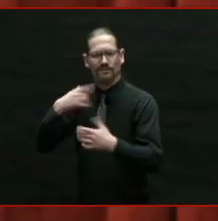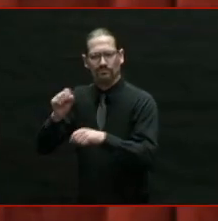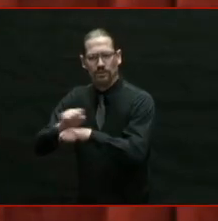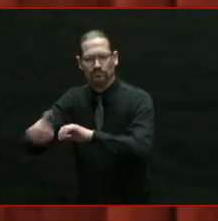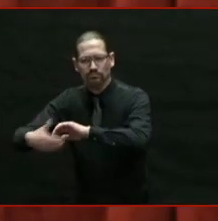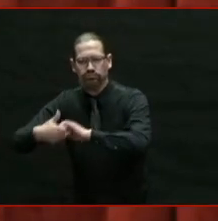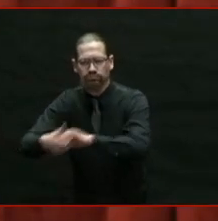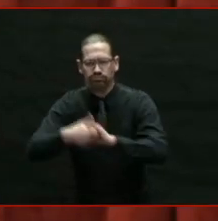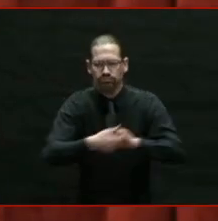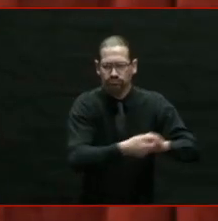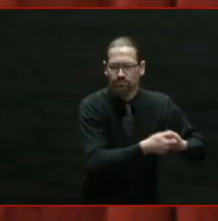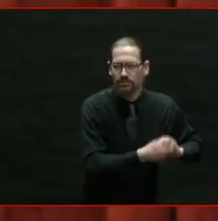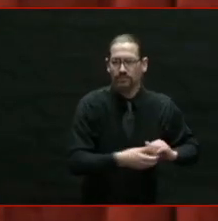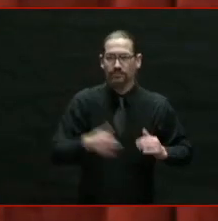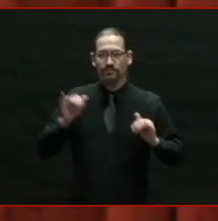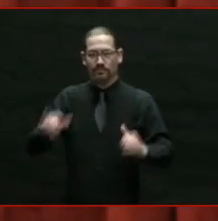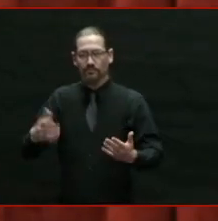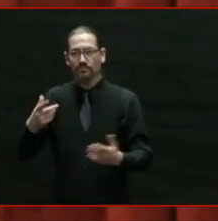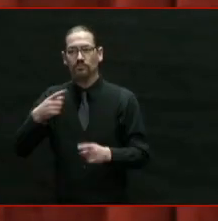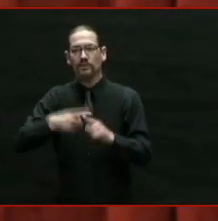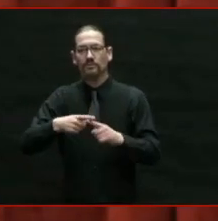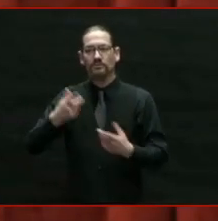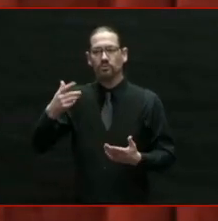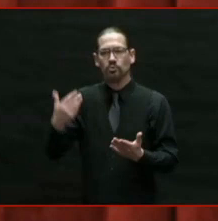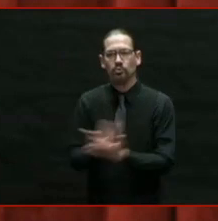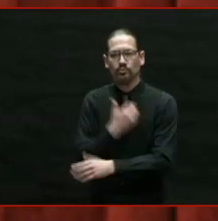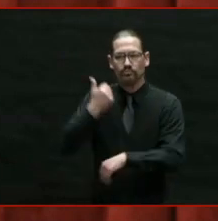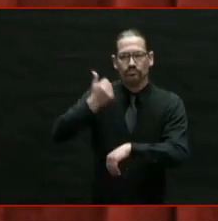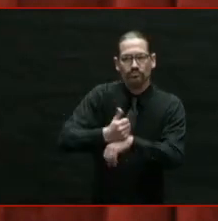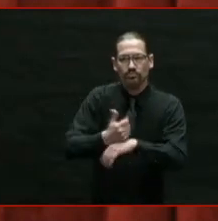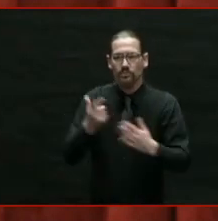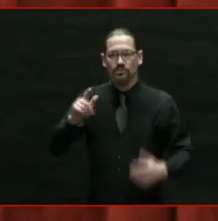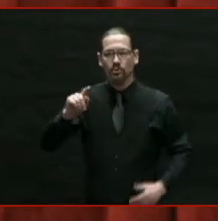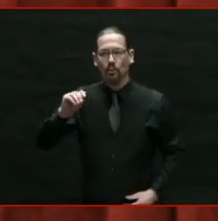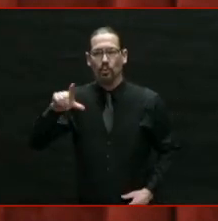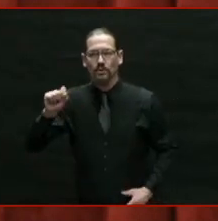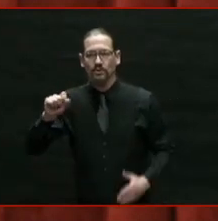designing those tools. And frankly, every day since.